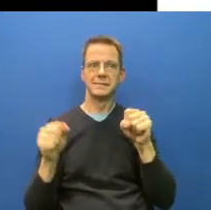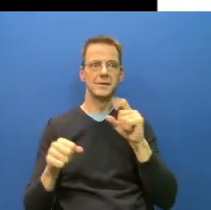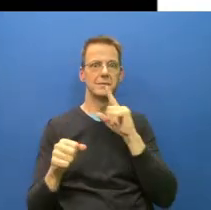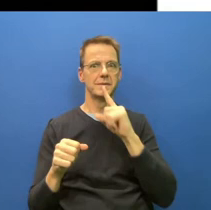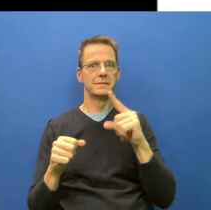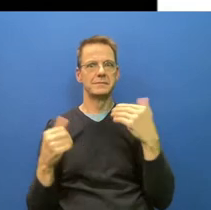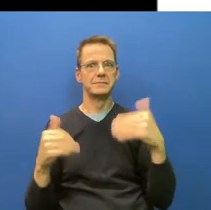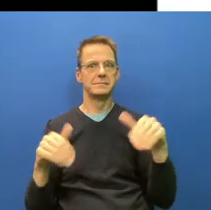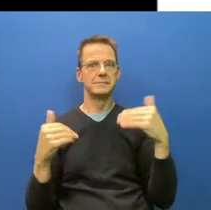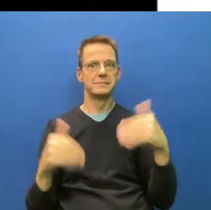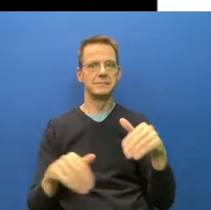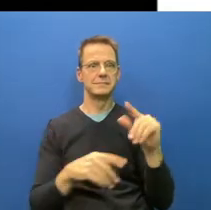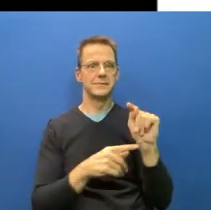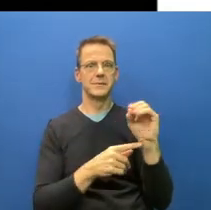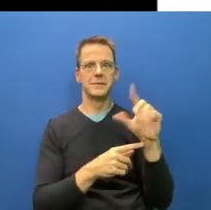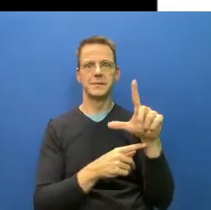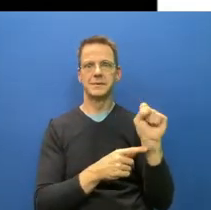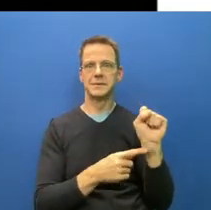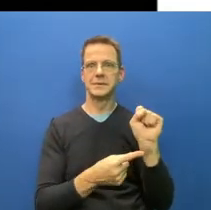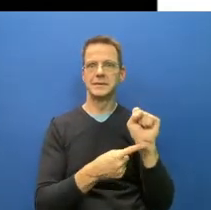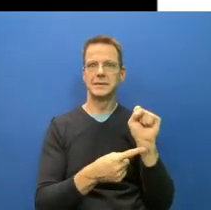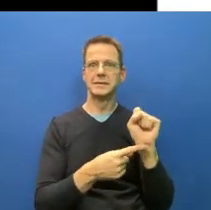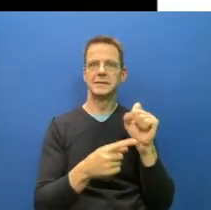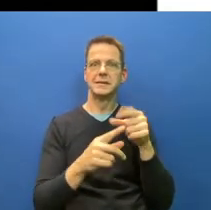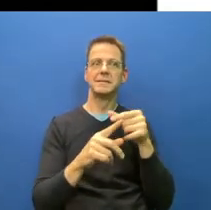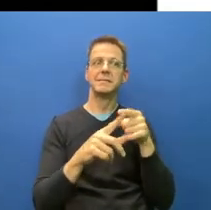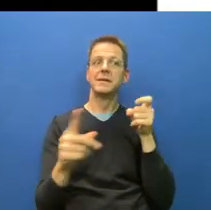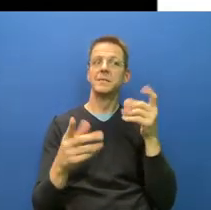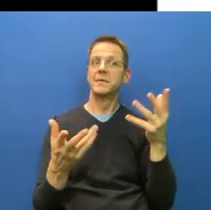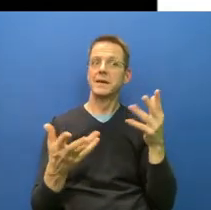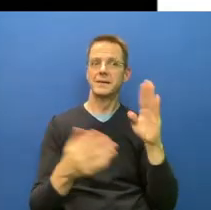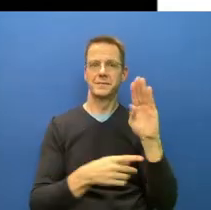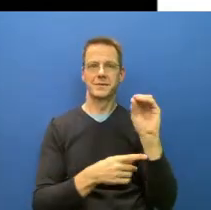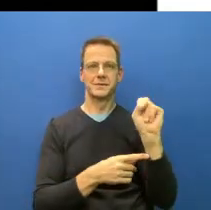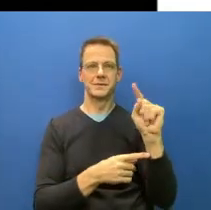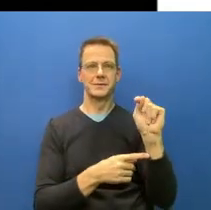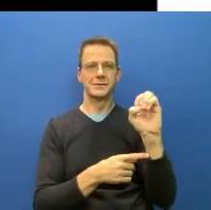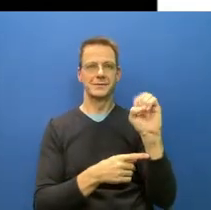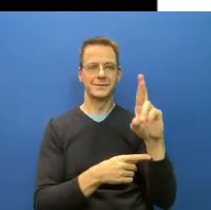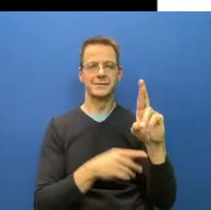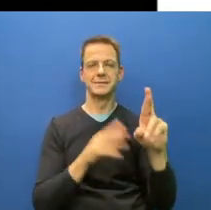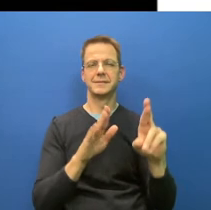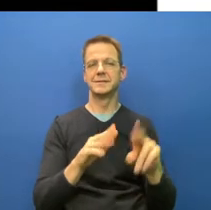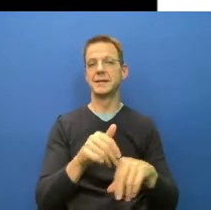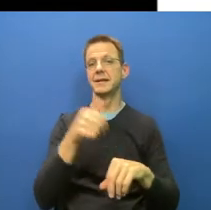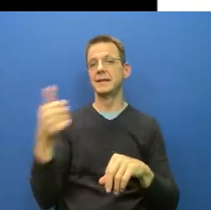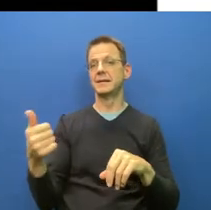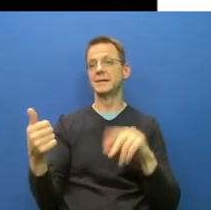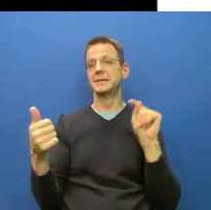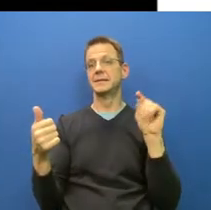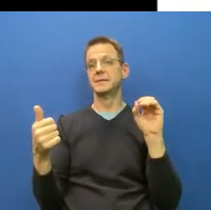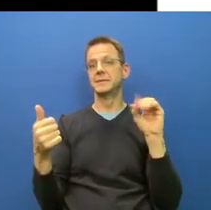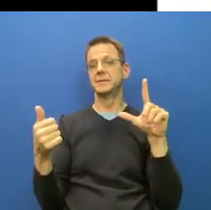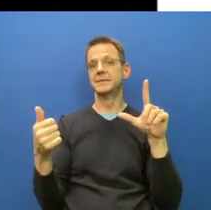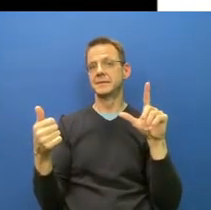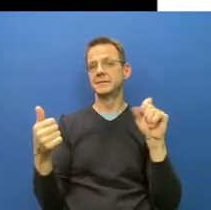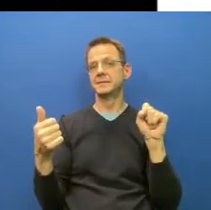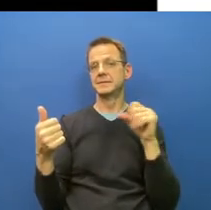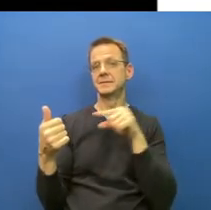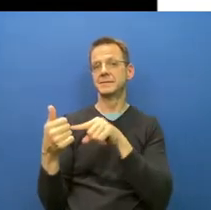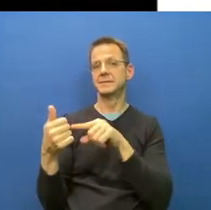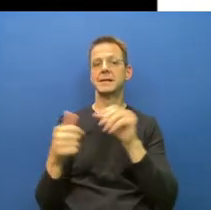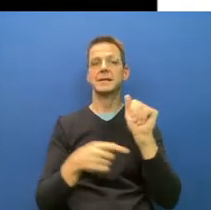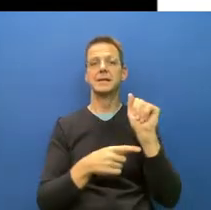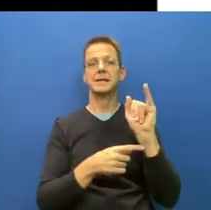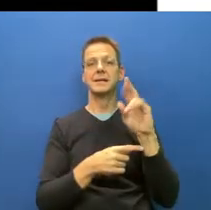Another tool is airborne precautions, but probably other people on the panel could talk much more about it. ventilation, air